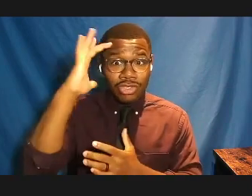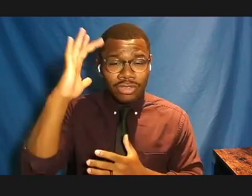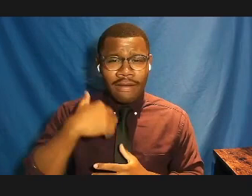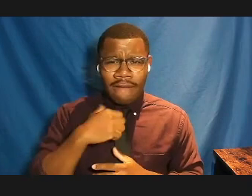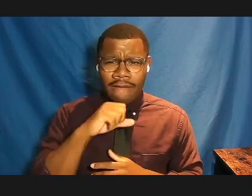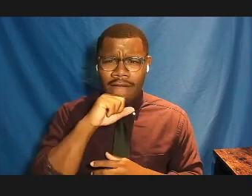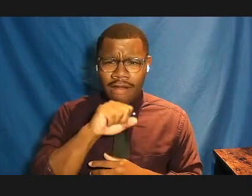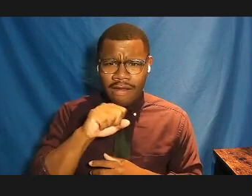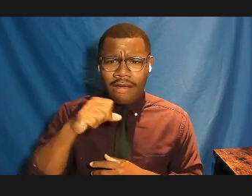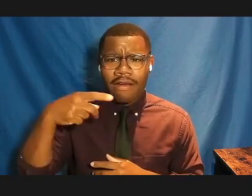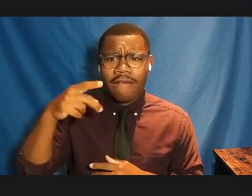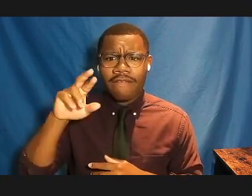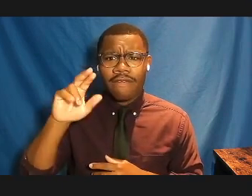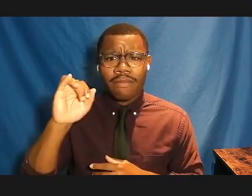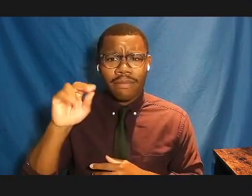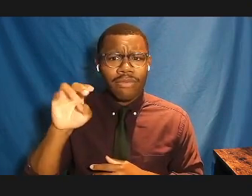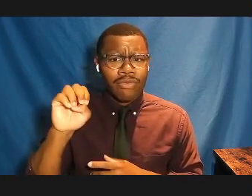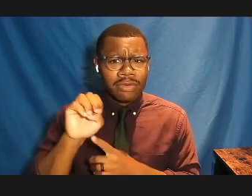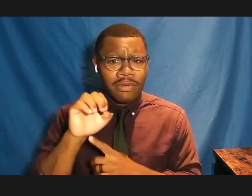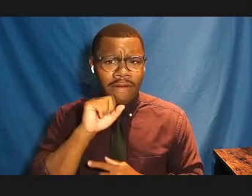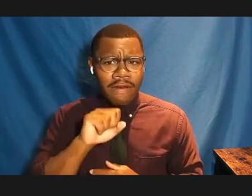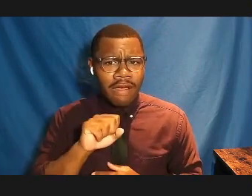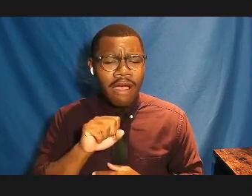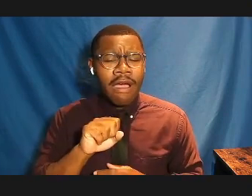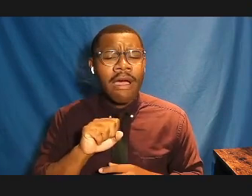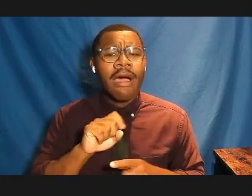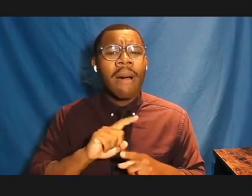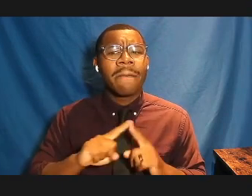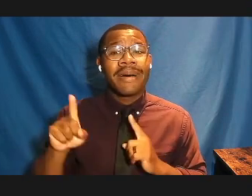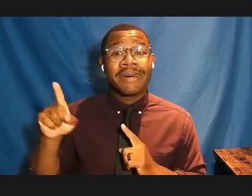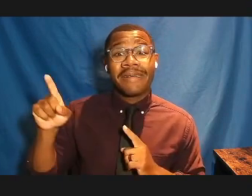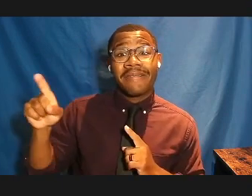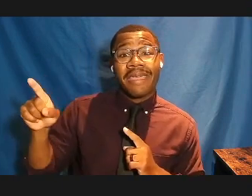cannot see the need for their elders.